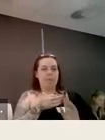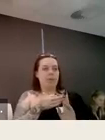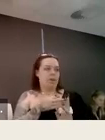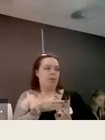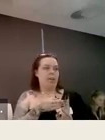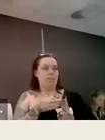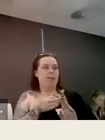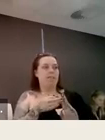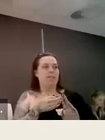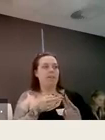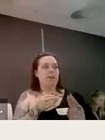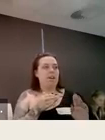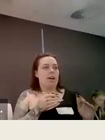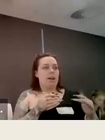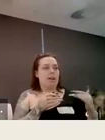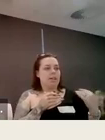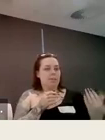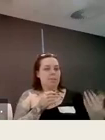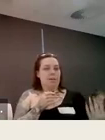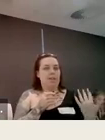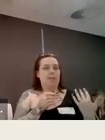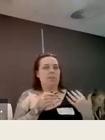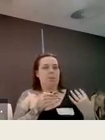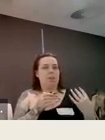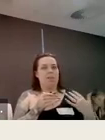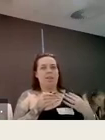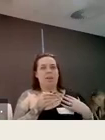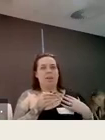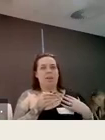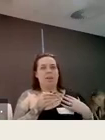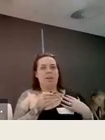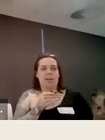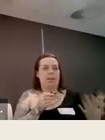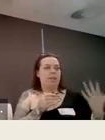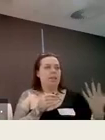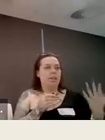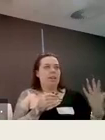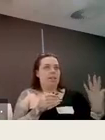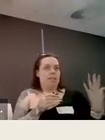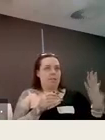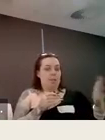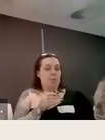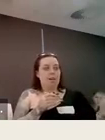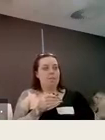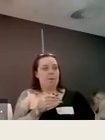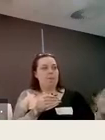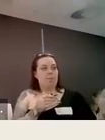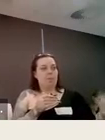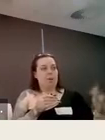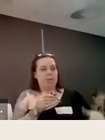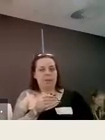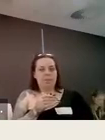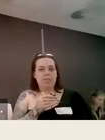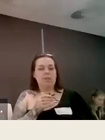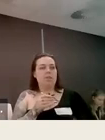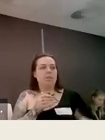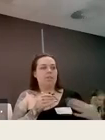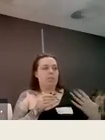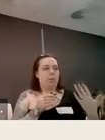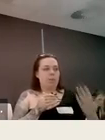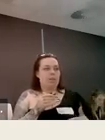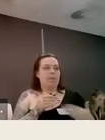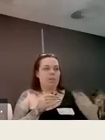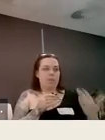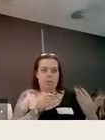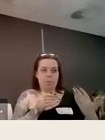um medical care on campus uh experience with uh bullying and from staff members as well as other